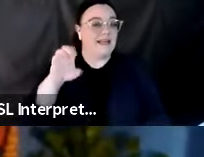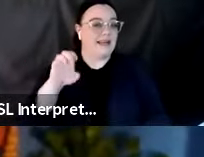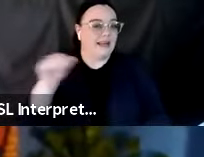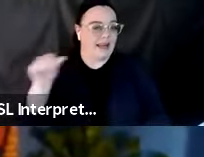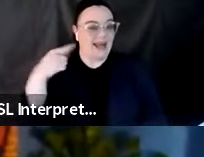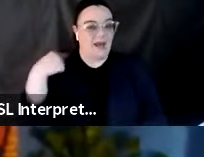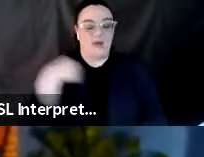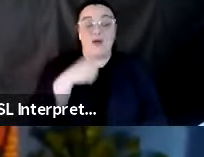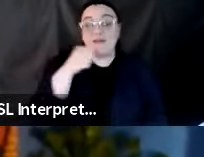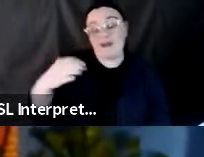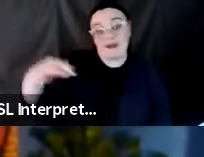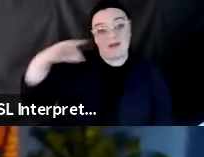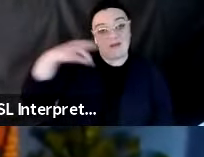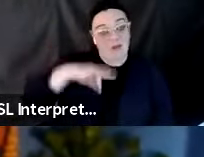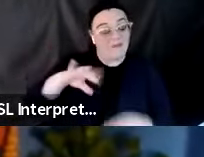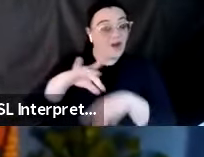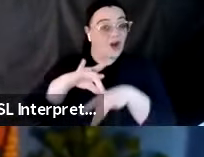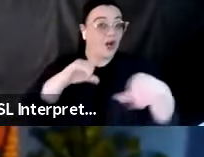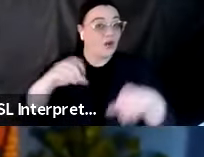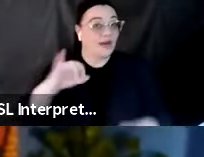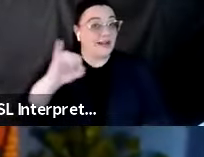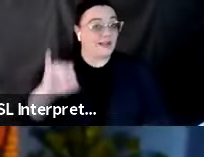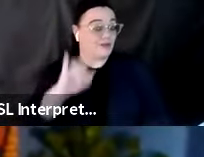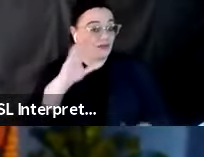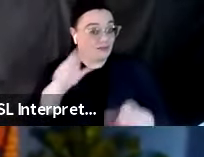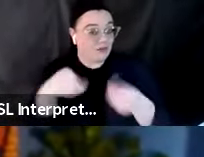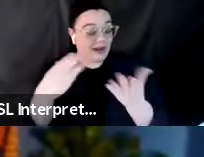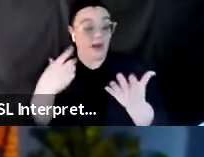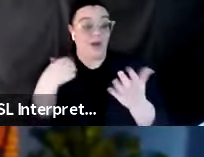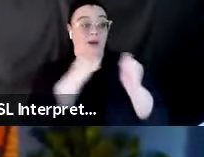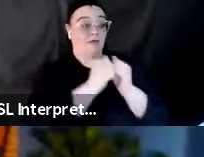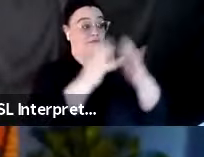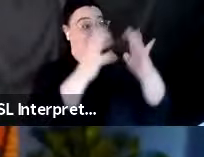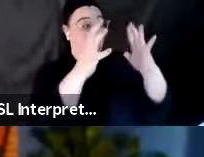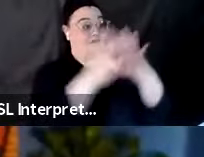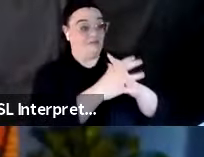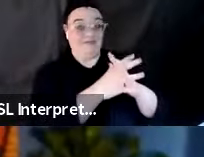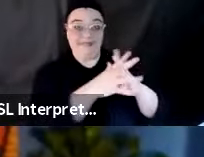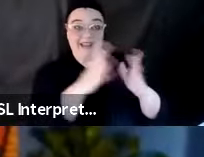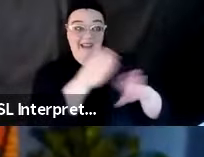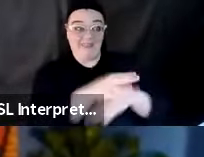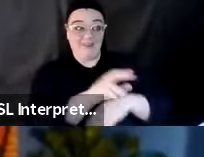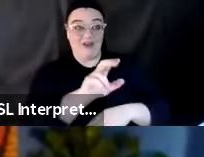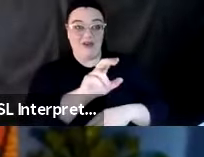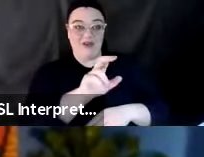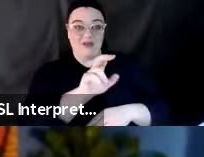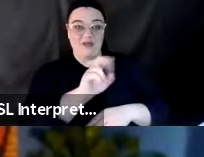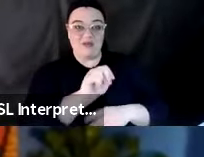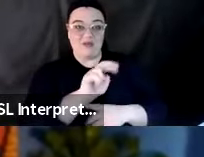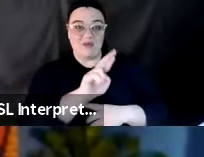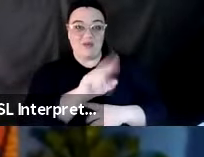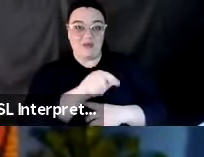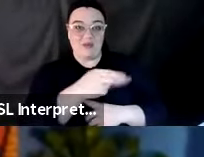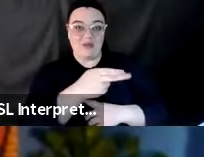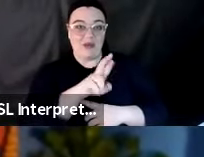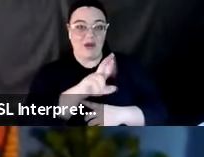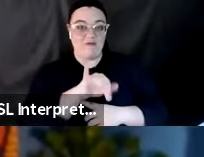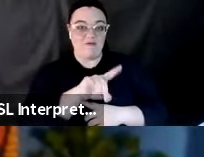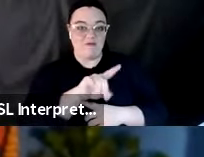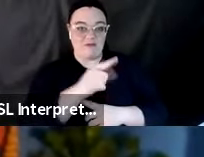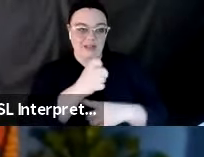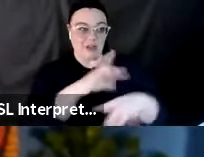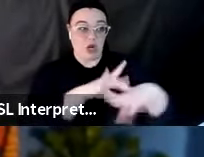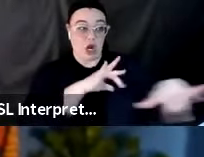insurance provider formed after the Northridge earthquake as a means to provide earthquake insurance protection for people on a not-for-profit basis.